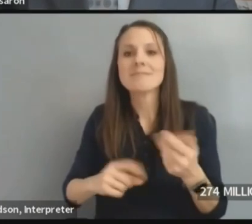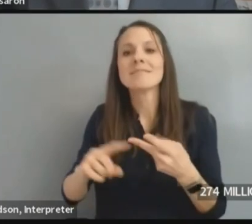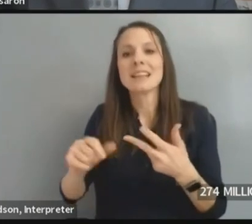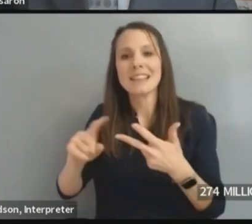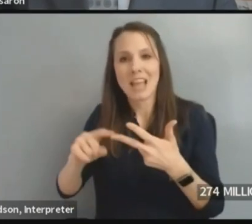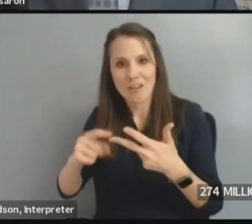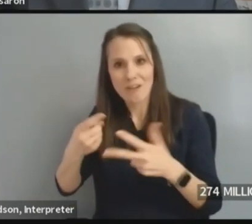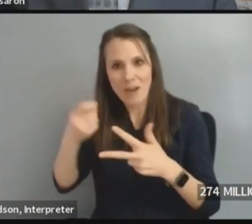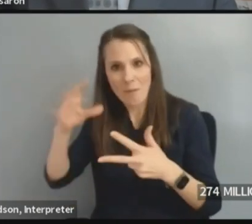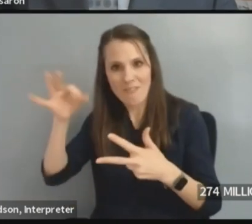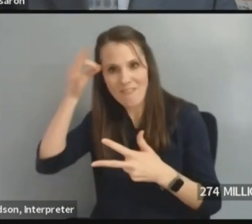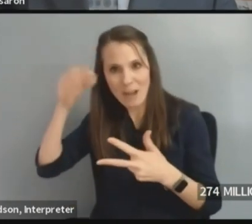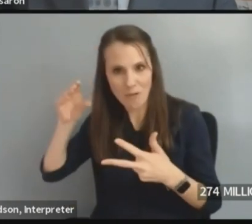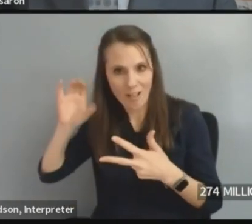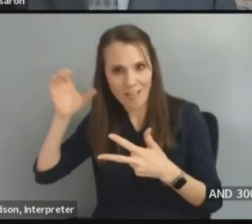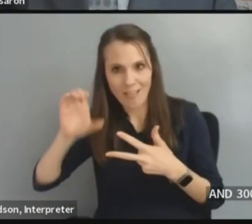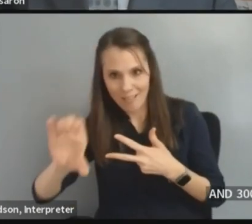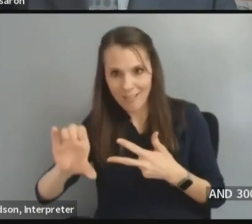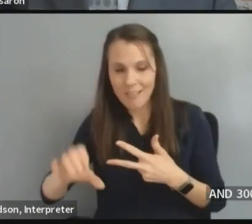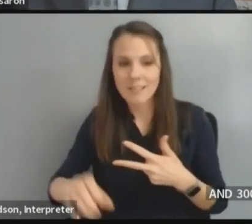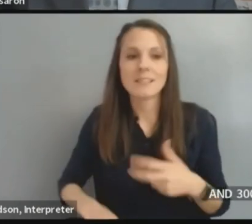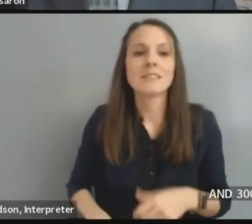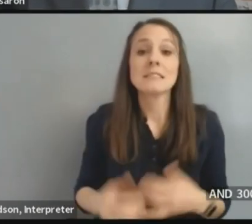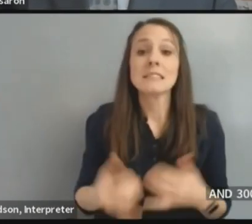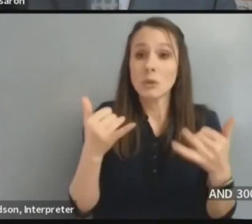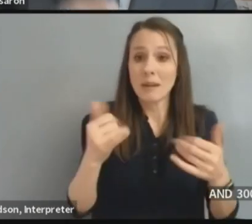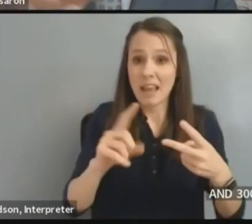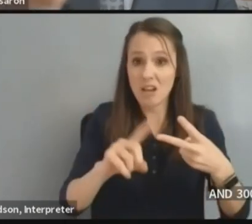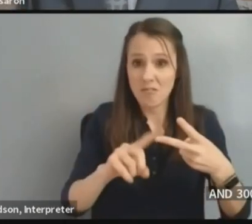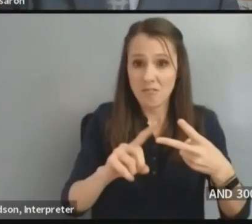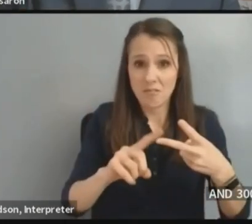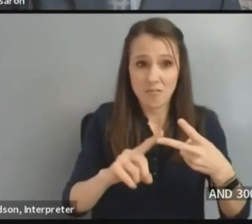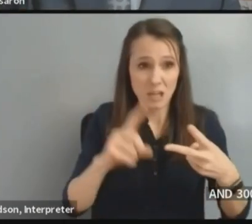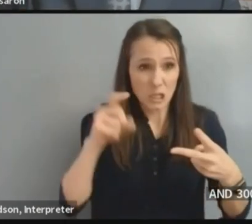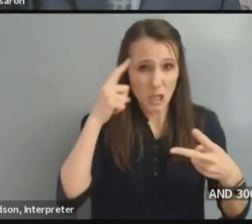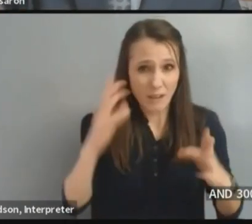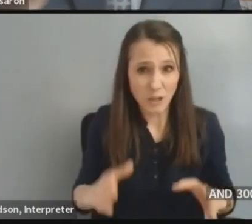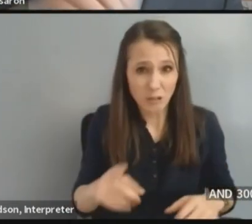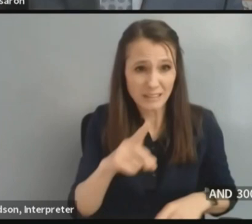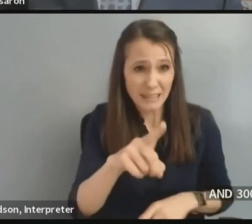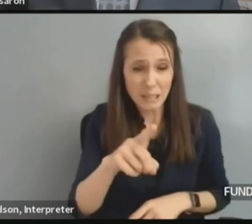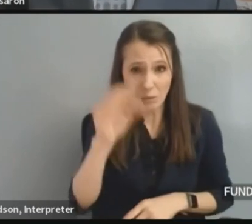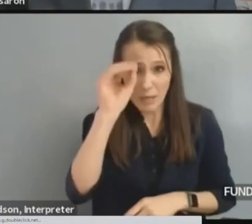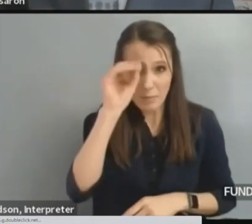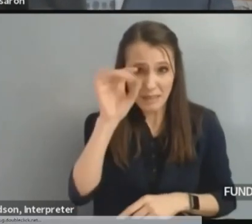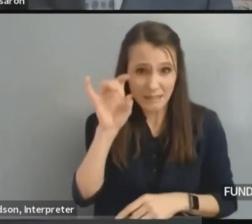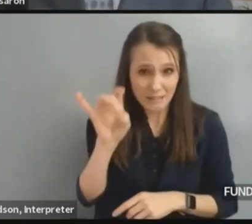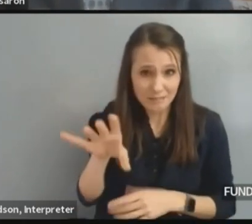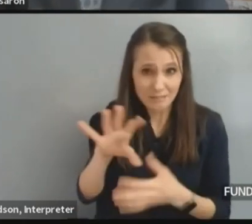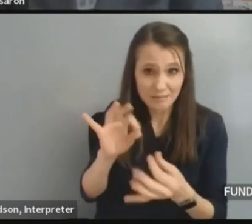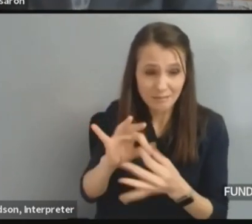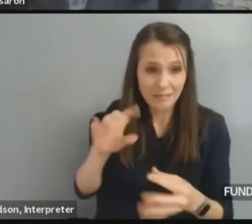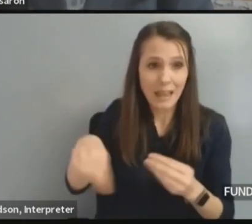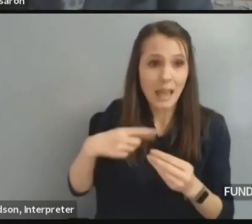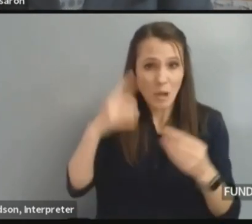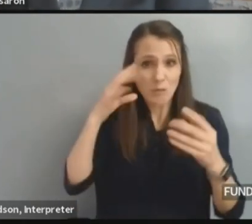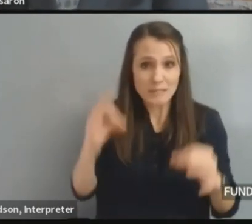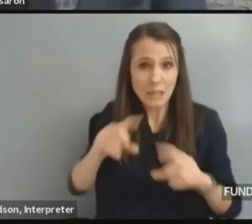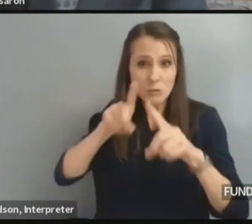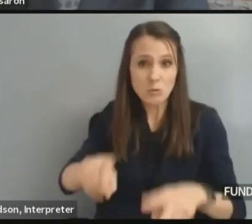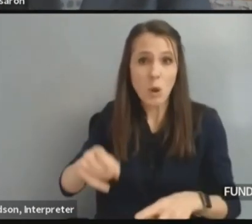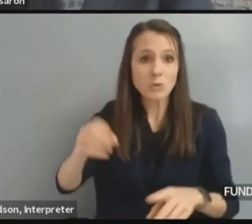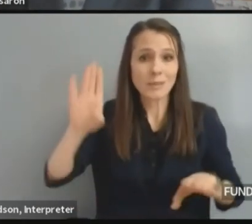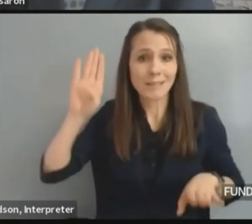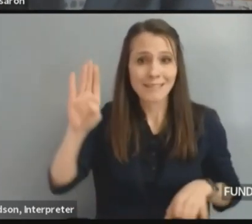So I've got that part of this story straight. Governor, while I have you here, if I may, can I get you to weigh in on your decision to go to the inauguration tomorrow?